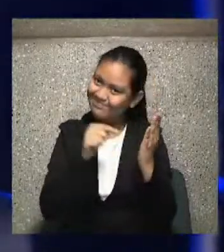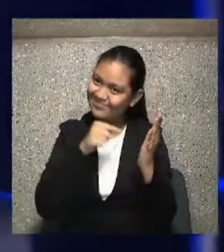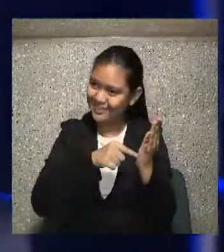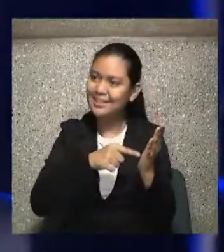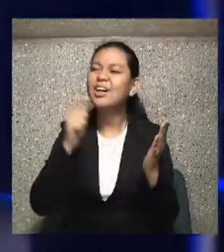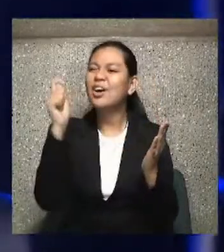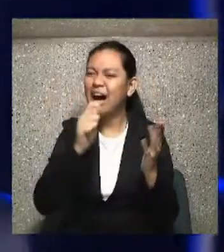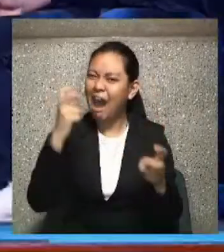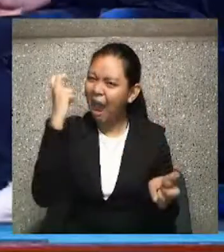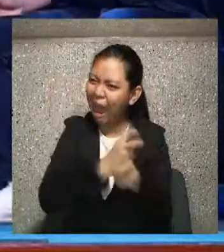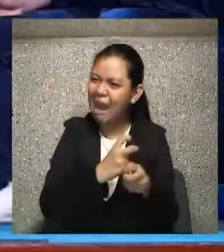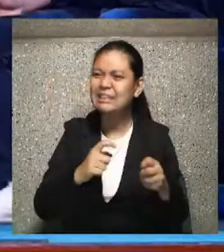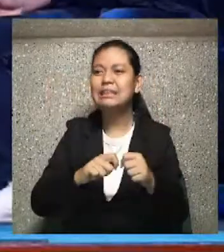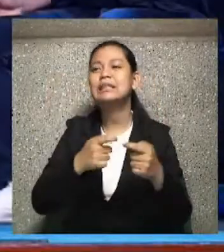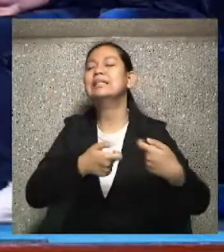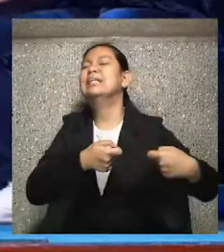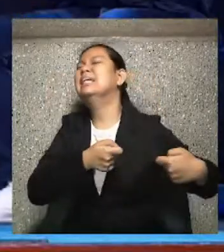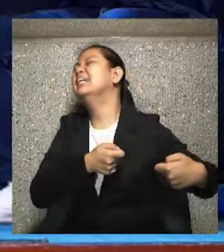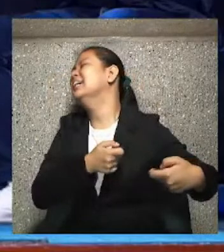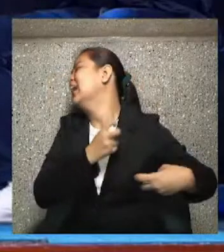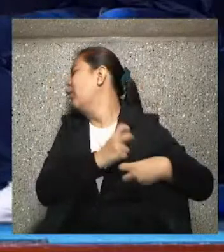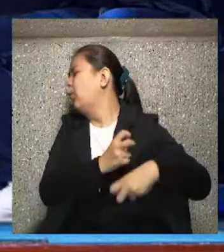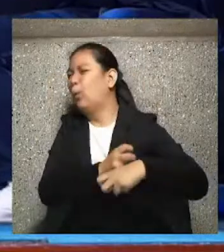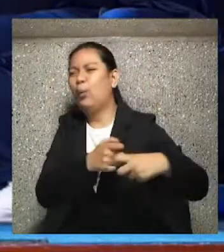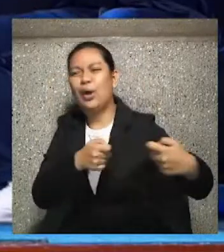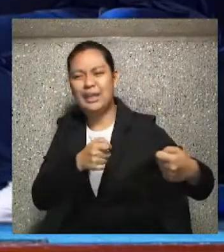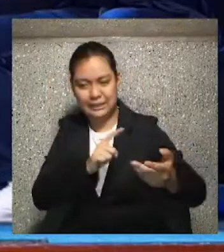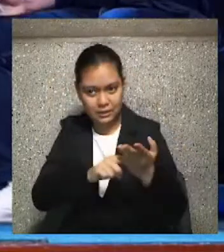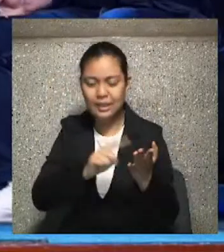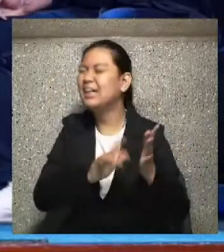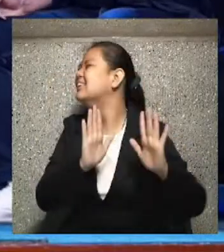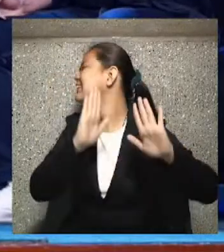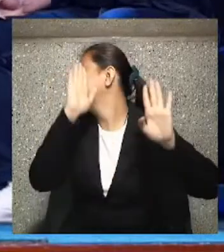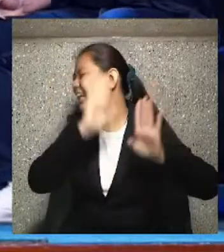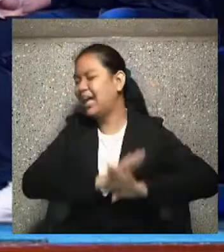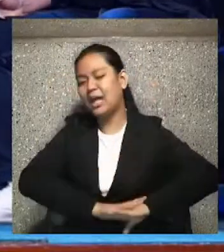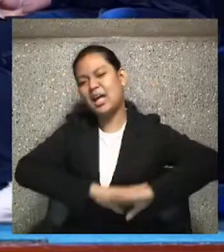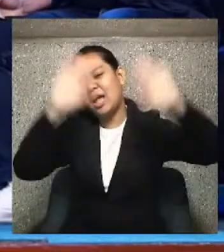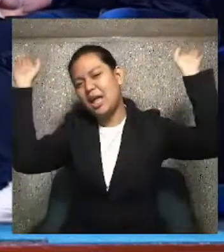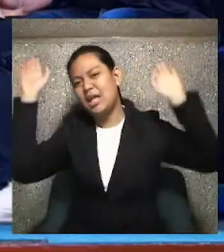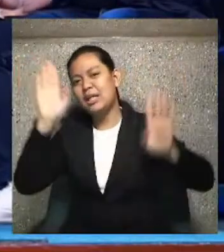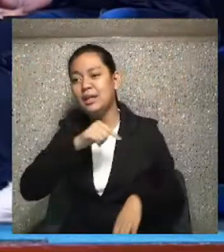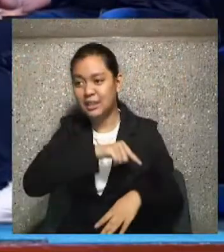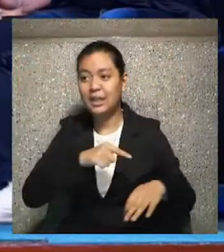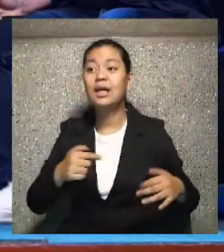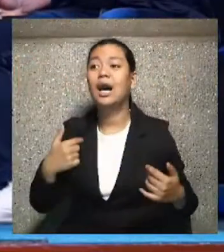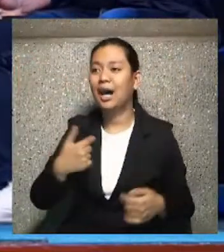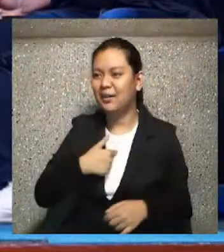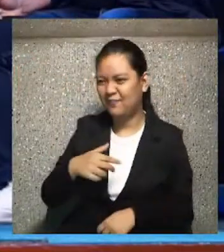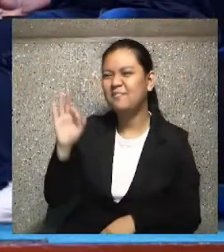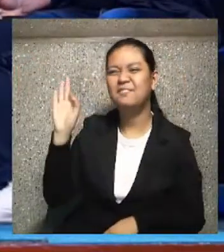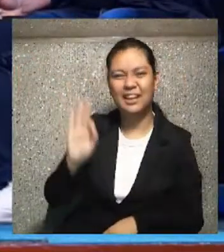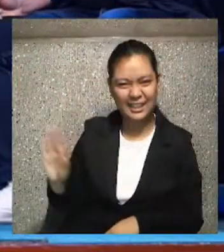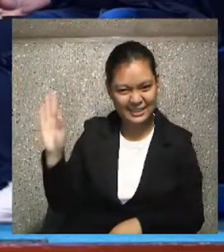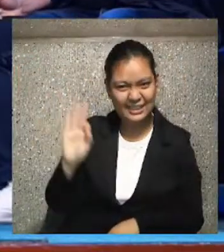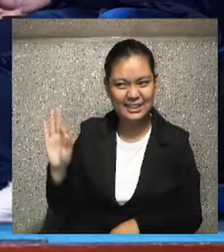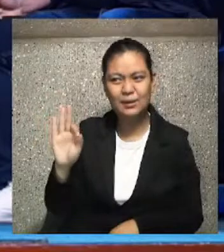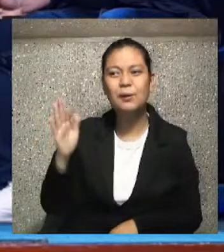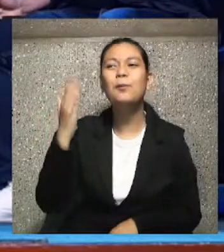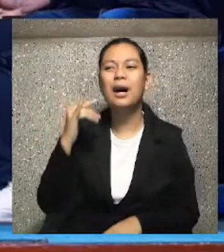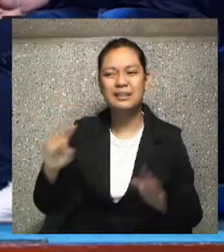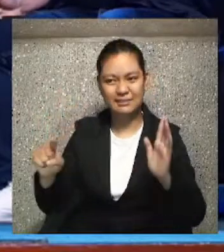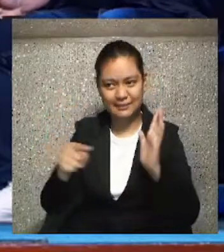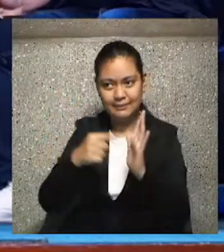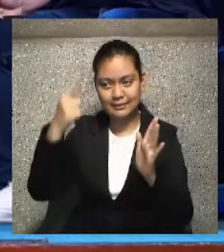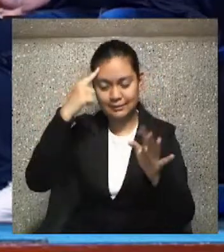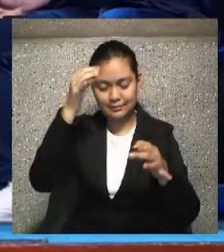Yeah. Textless Tuesday or fasting from social media. But I think it's a good activity. Sa akin ako, Fridays. Negative mental